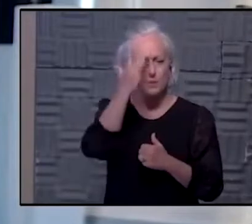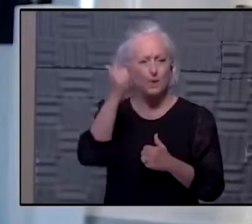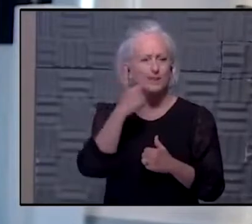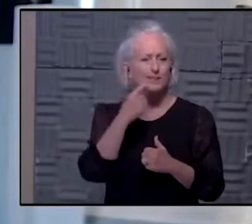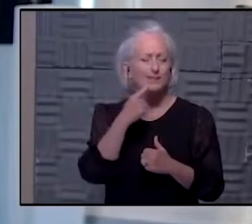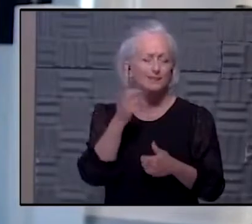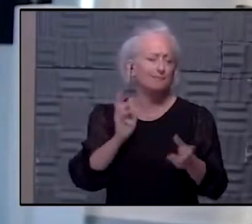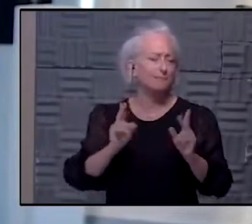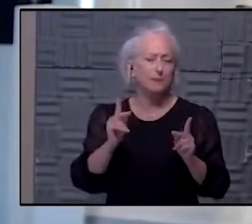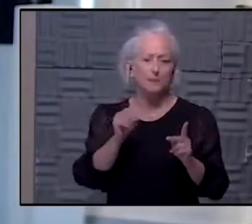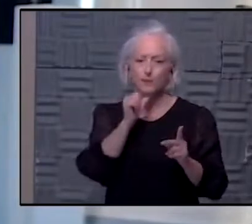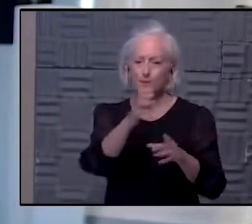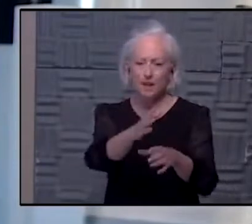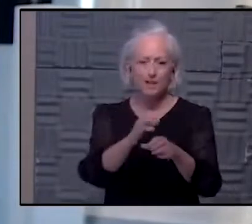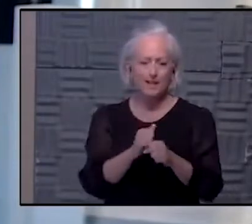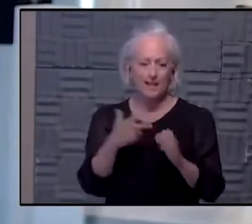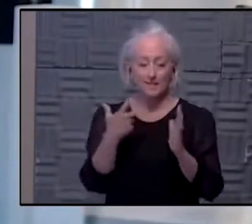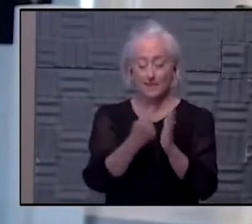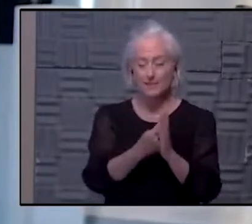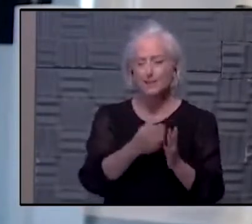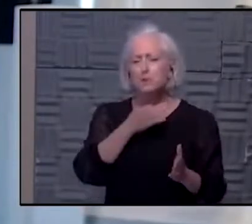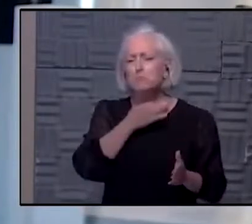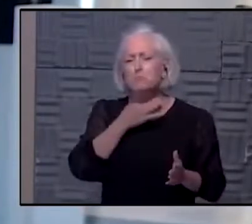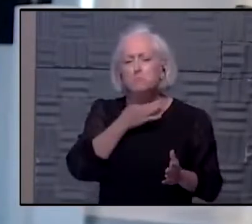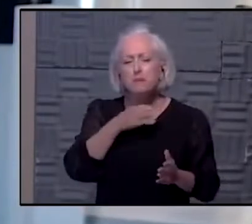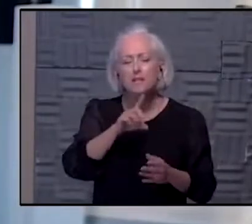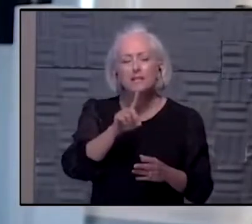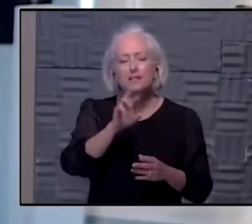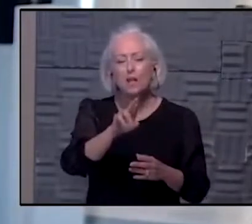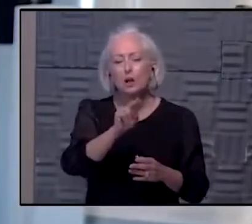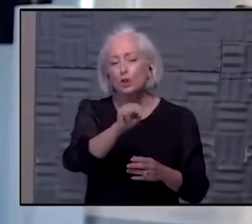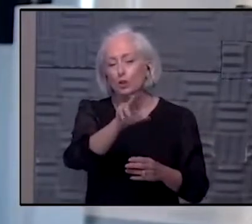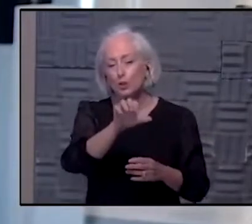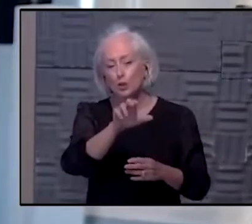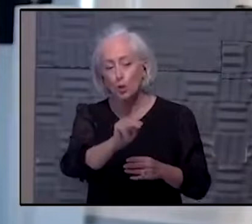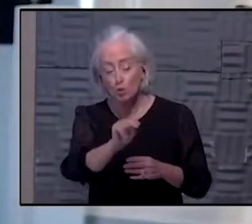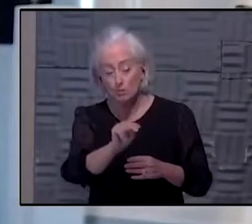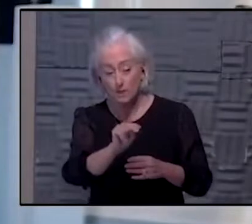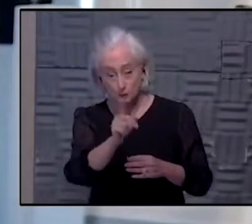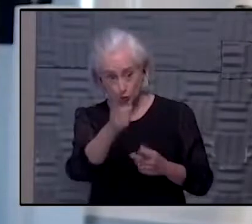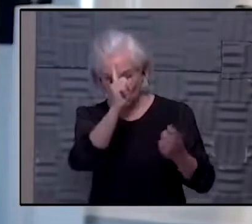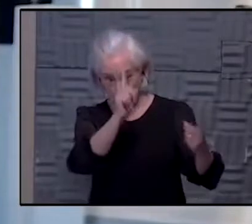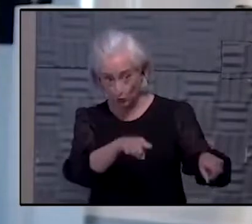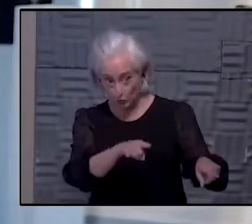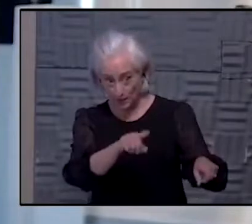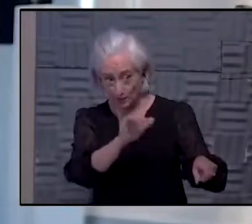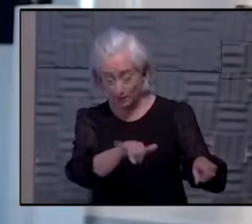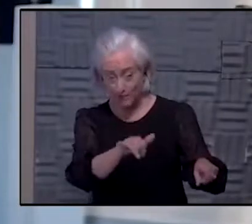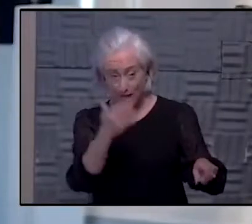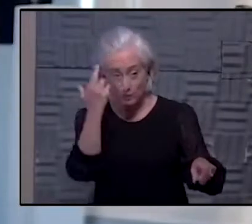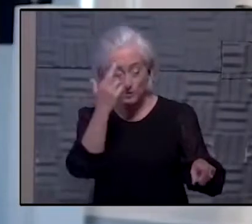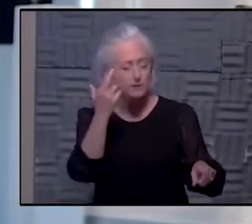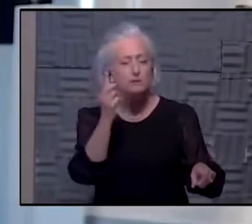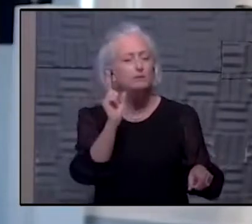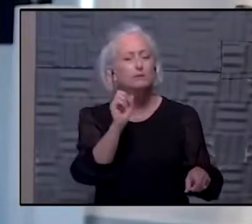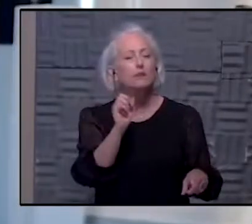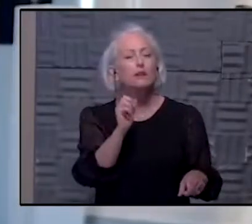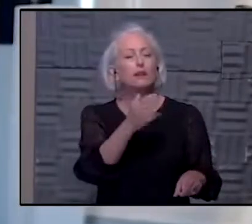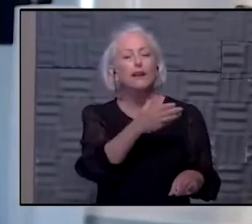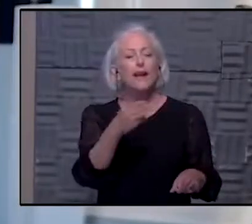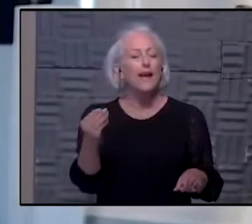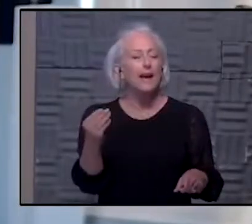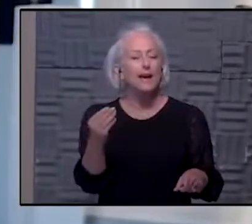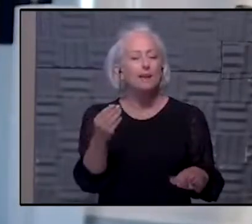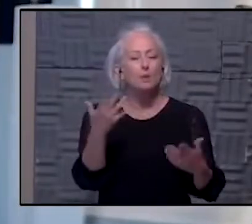people are not getting the vaccine. I wanted to ask Dr. Norman if he agrees with that assessment and what